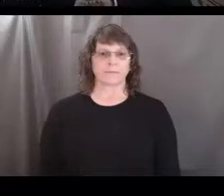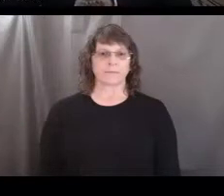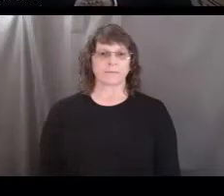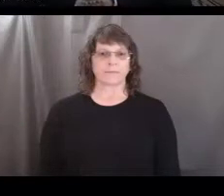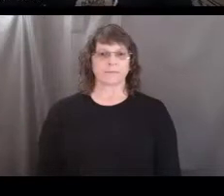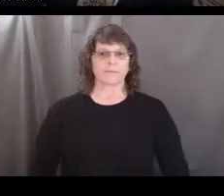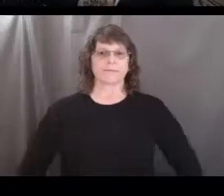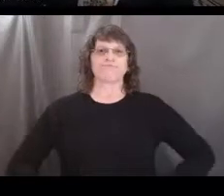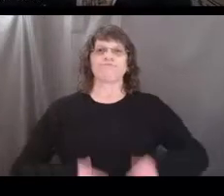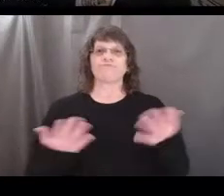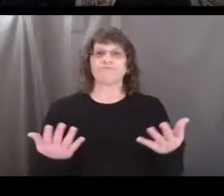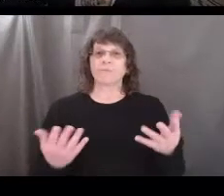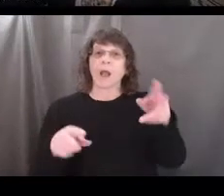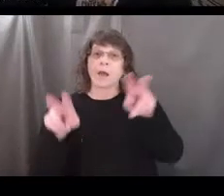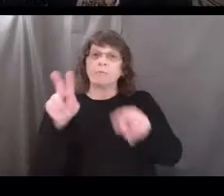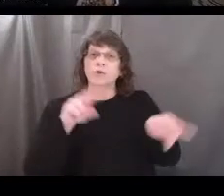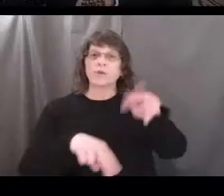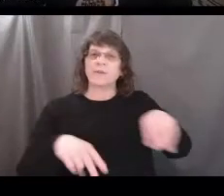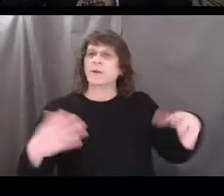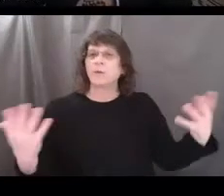What are you observing?